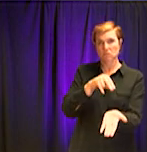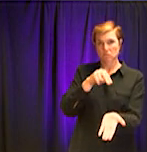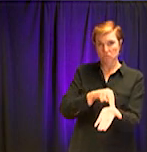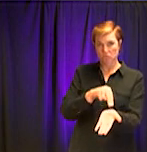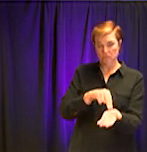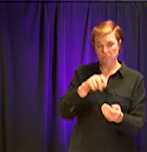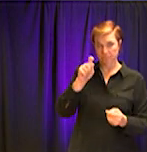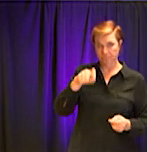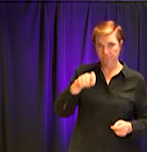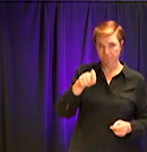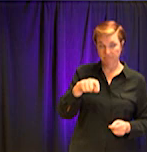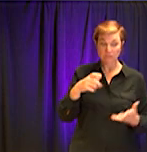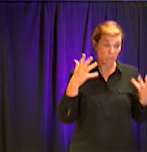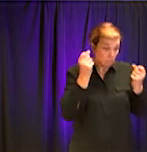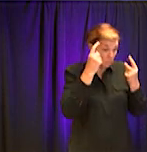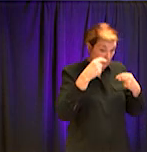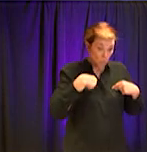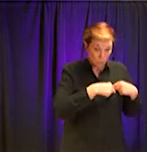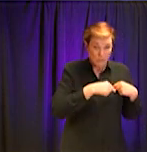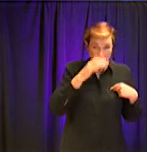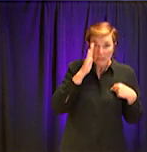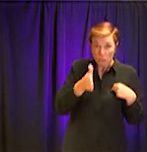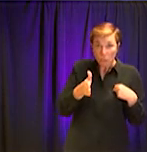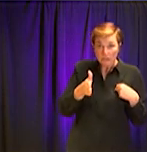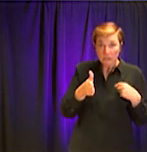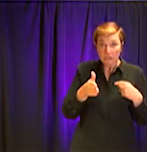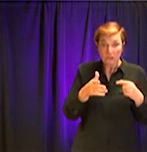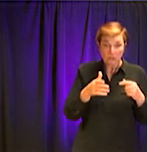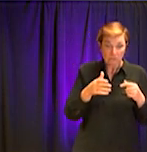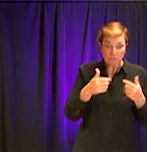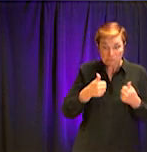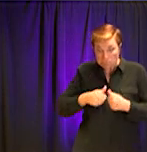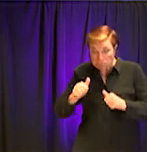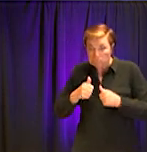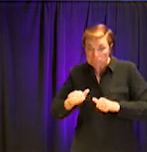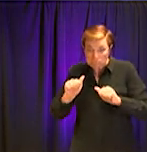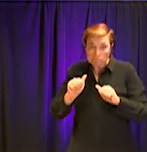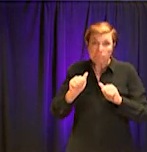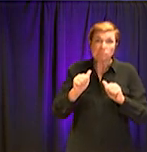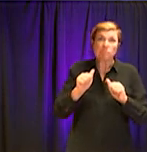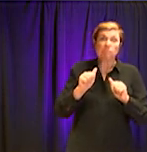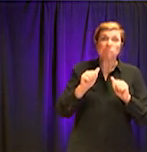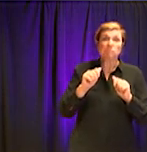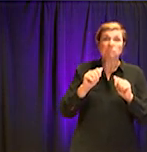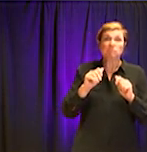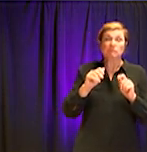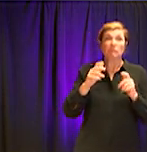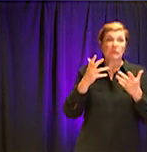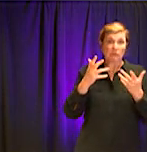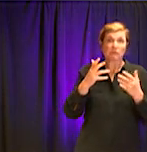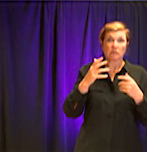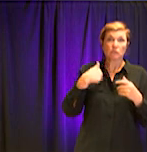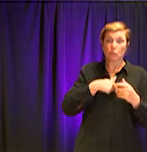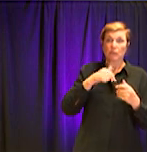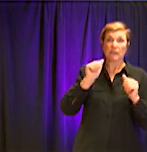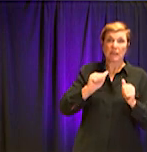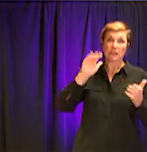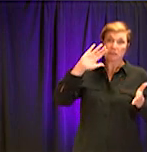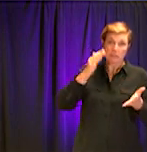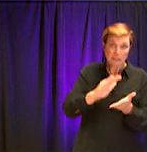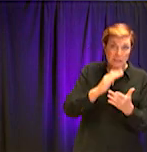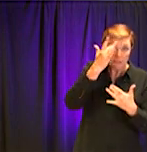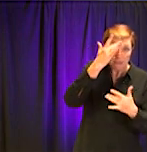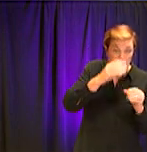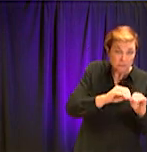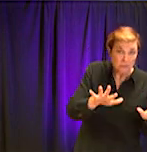are going to try to do our part to blunt that demand for services by not congregating, by slowing the spread of the disease so that all the services that are